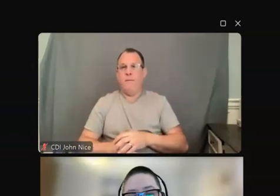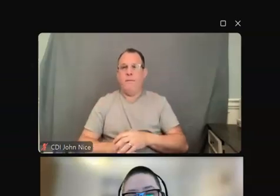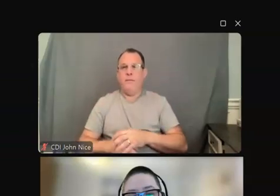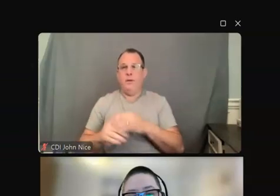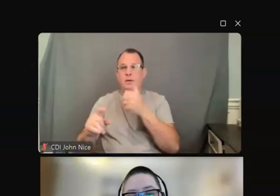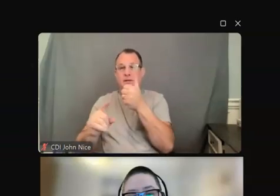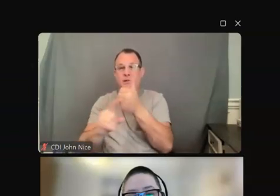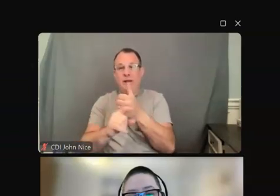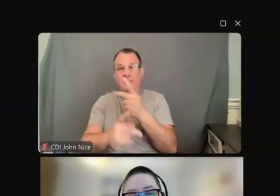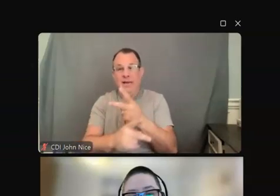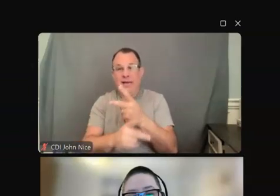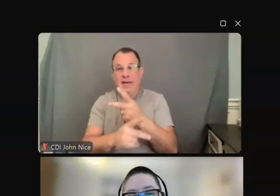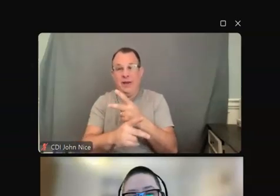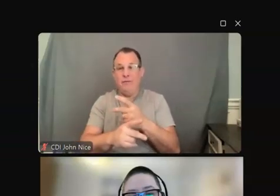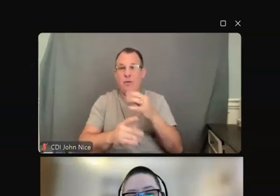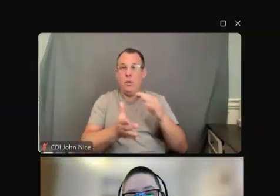discharge instructions.